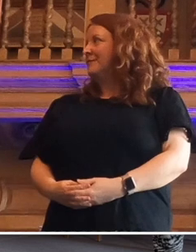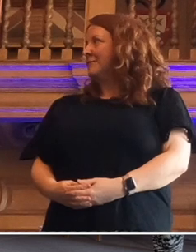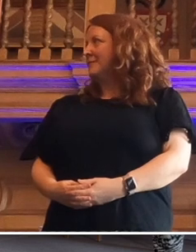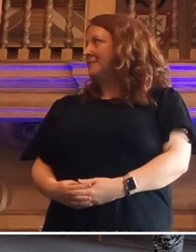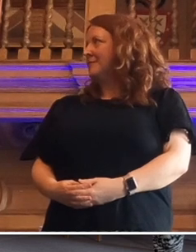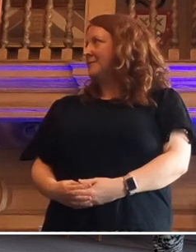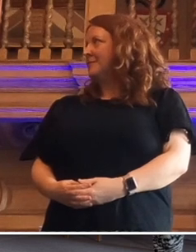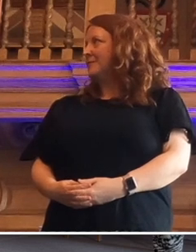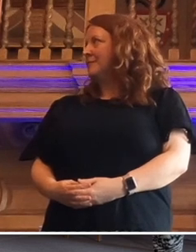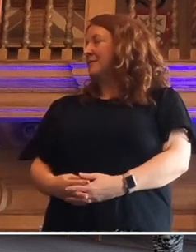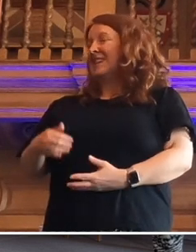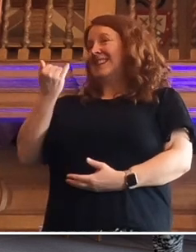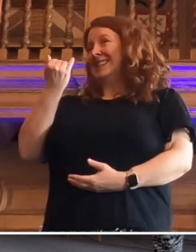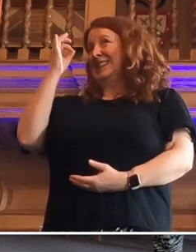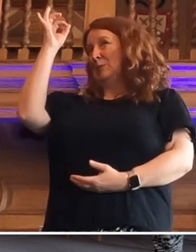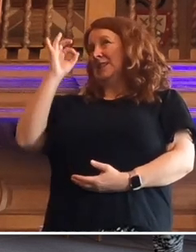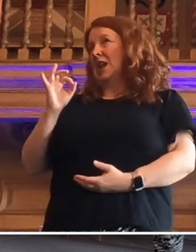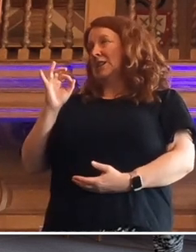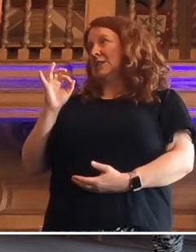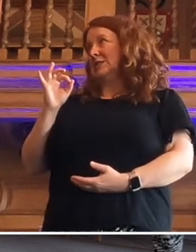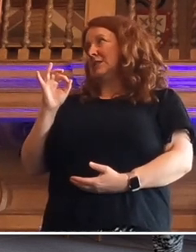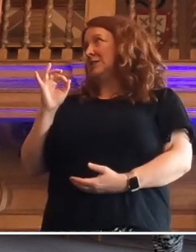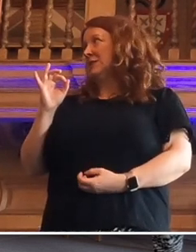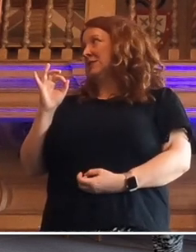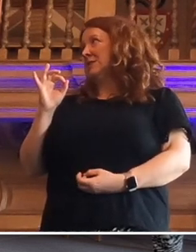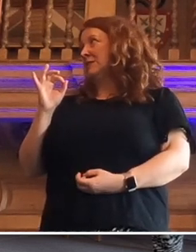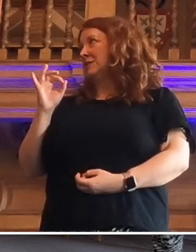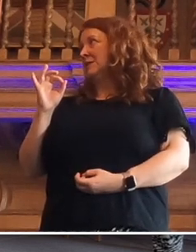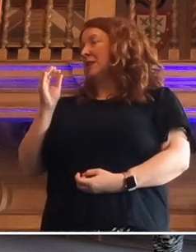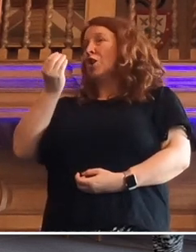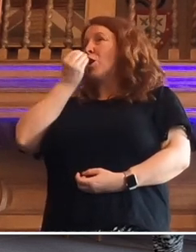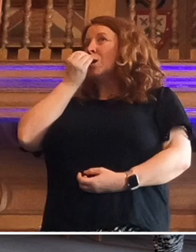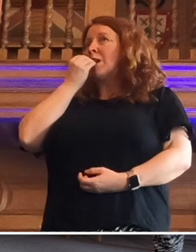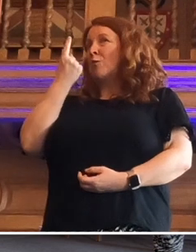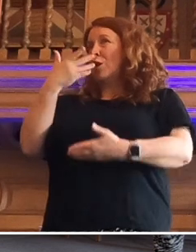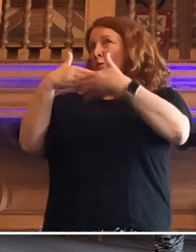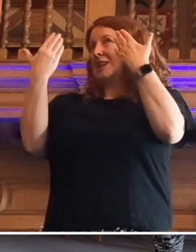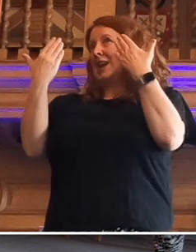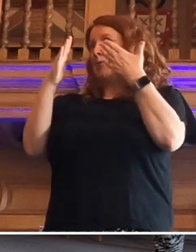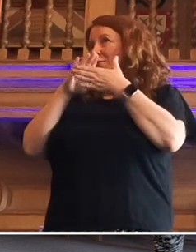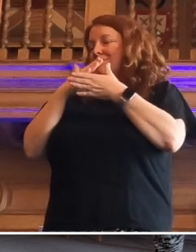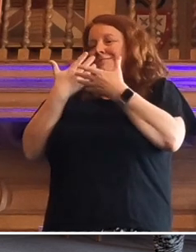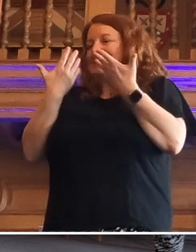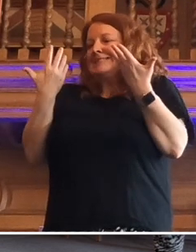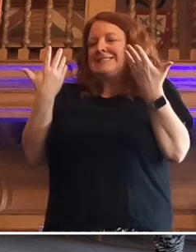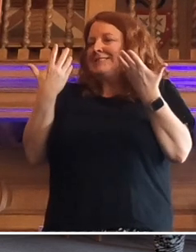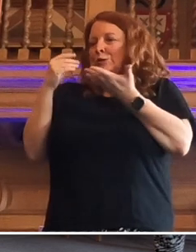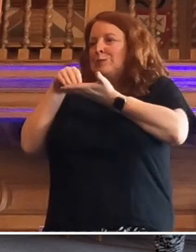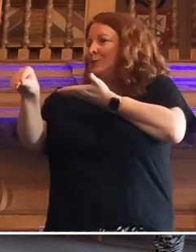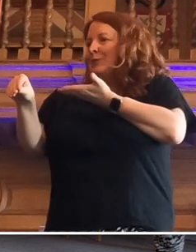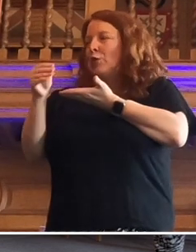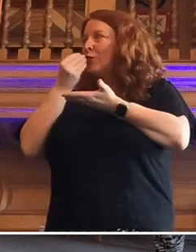Six percent of people not eaten for a whole day because they couldn't afford food.